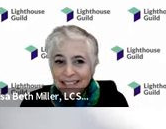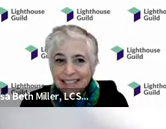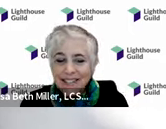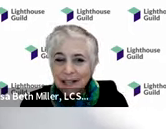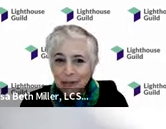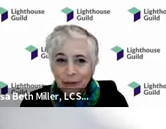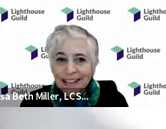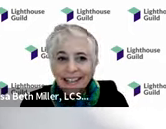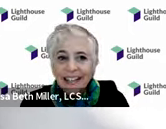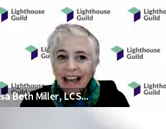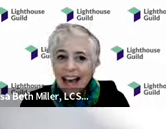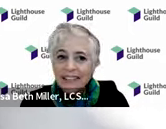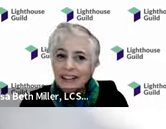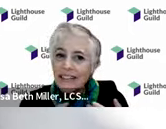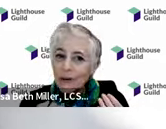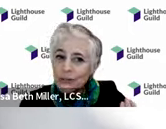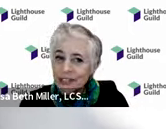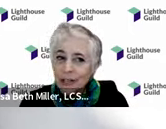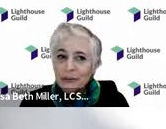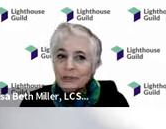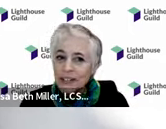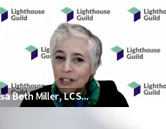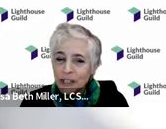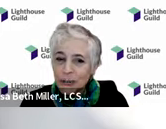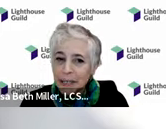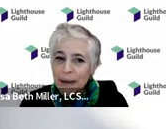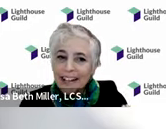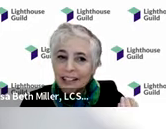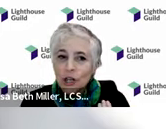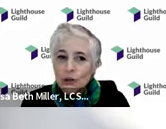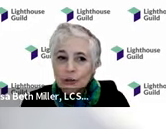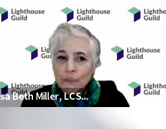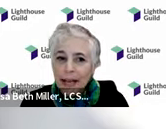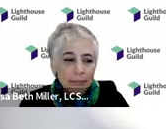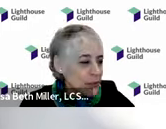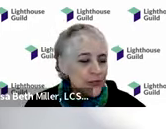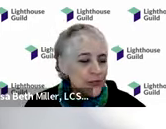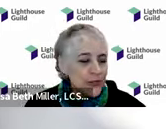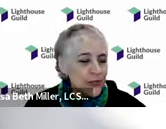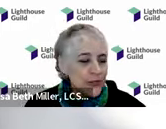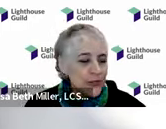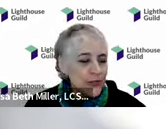to know this to some degree and those include difficulty reading mail newspapers